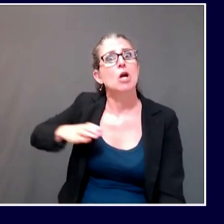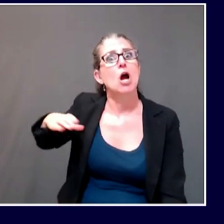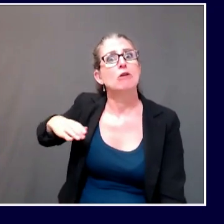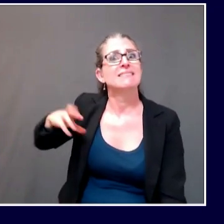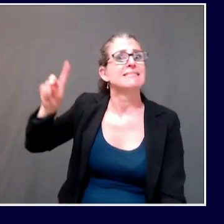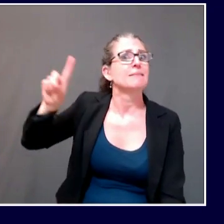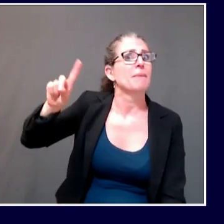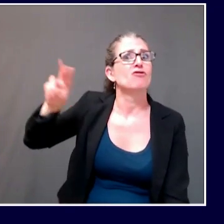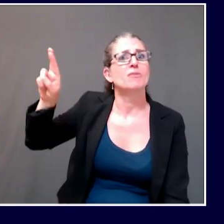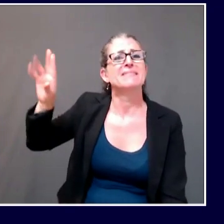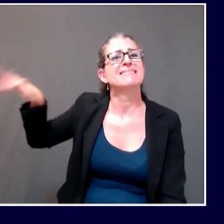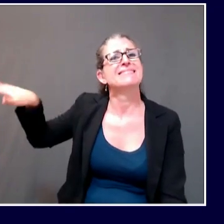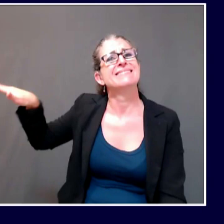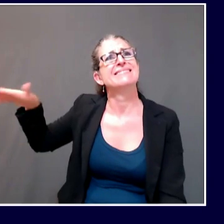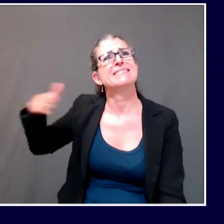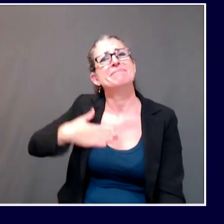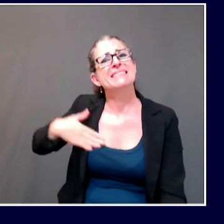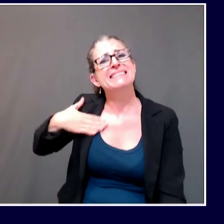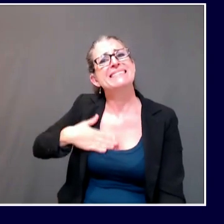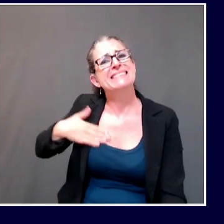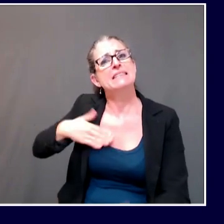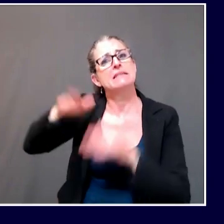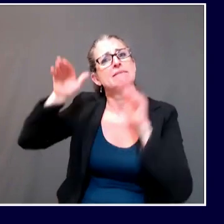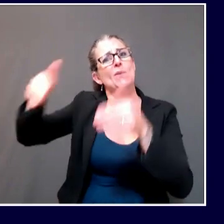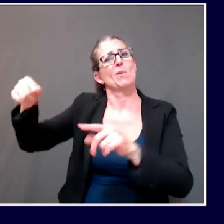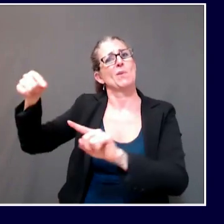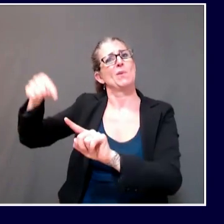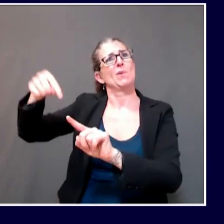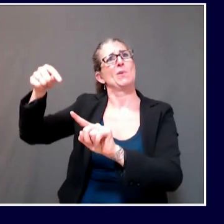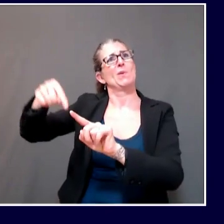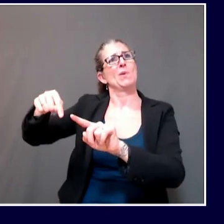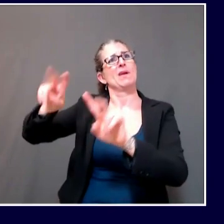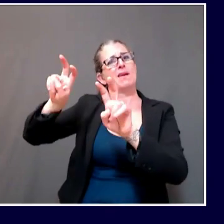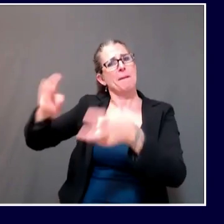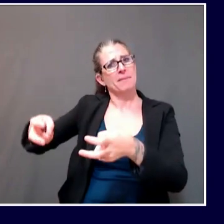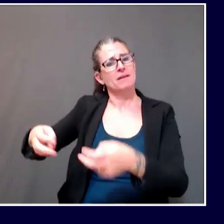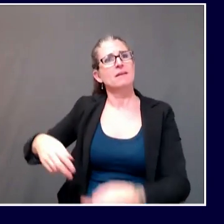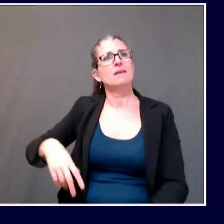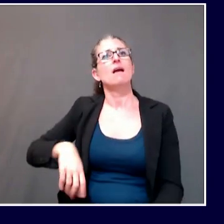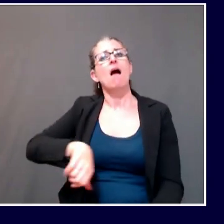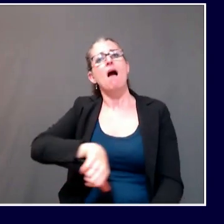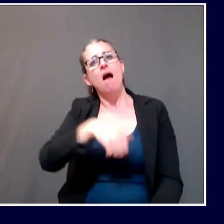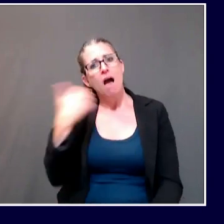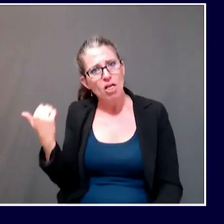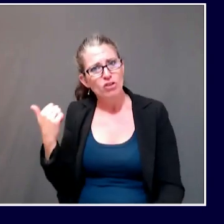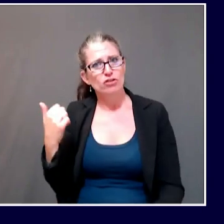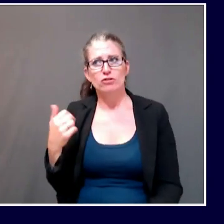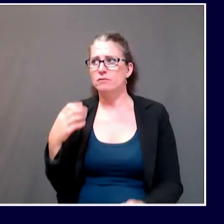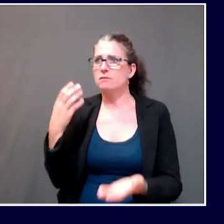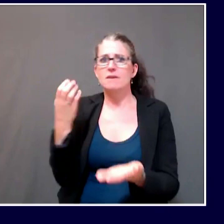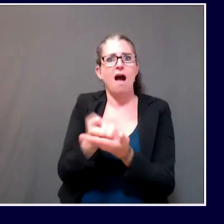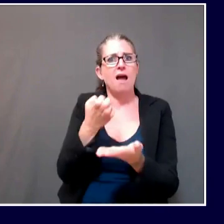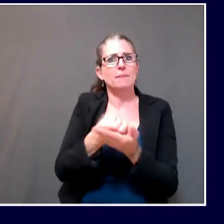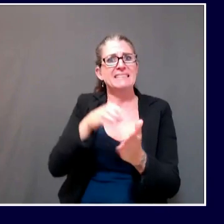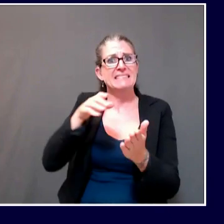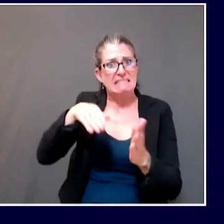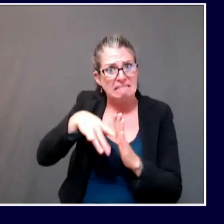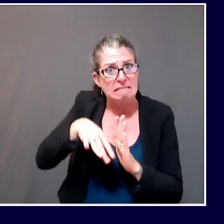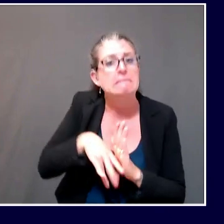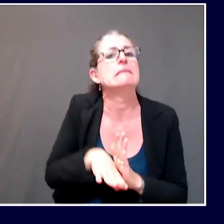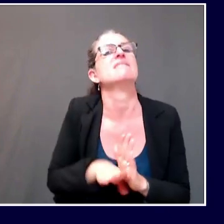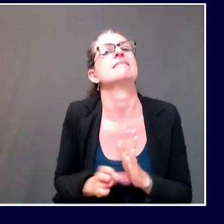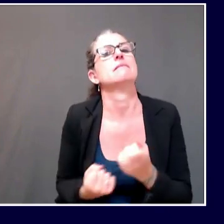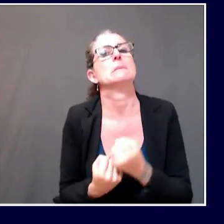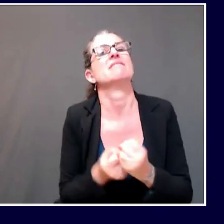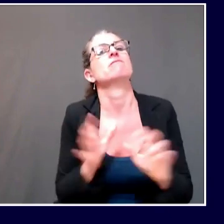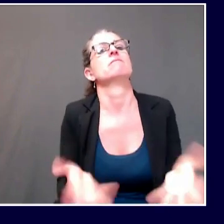a significant relief package for all the states, and including businesses, money for education, money for